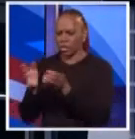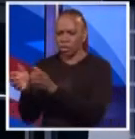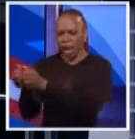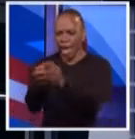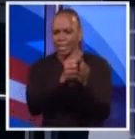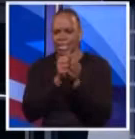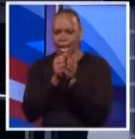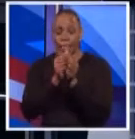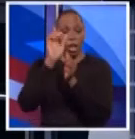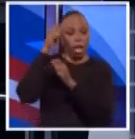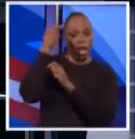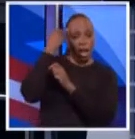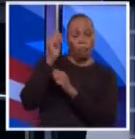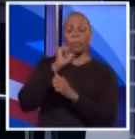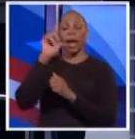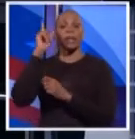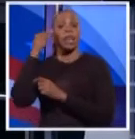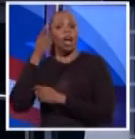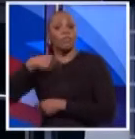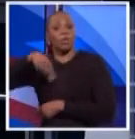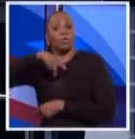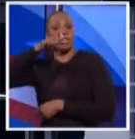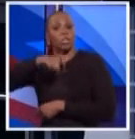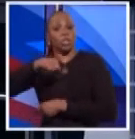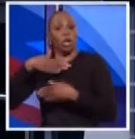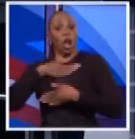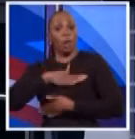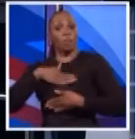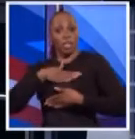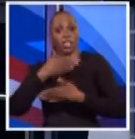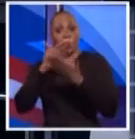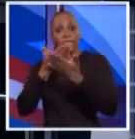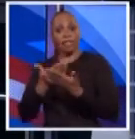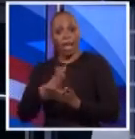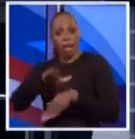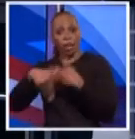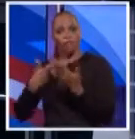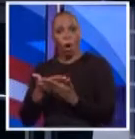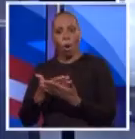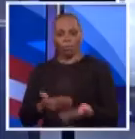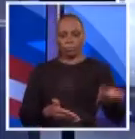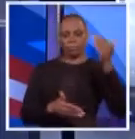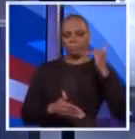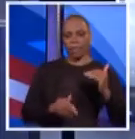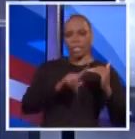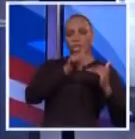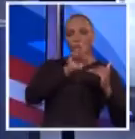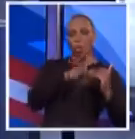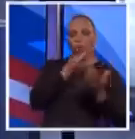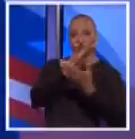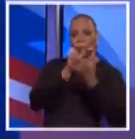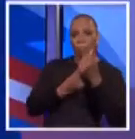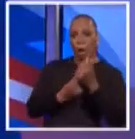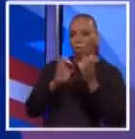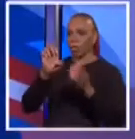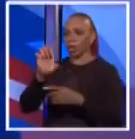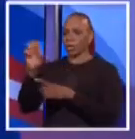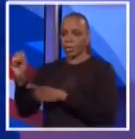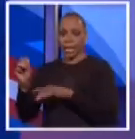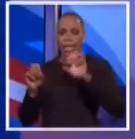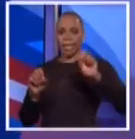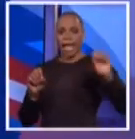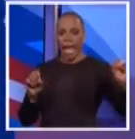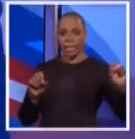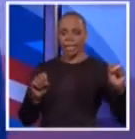those not in government. I think we should appreciate that fact and be thankful to all of them. Okay, this next question is to both of you. Should certain